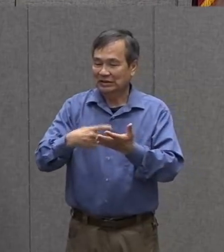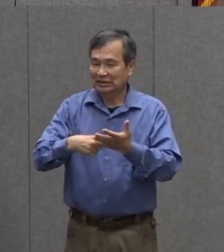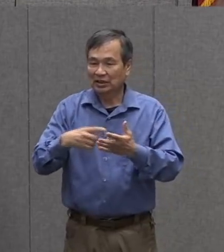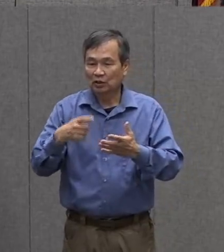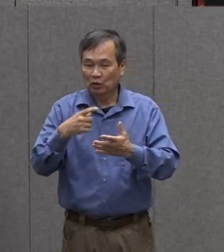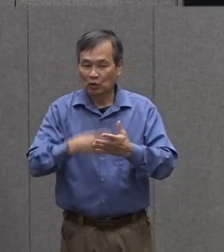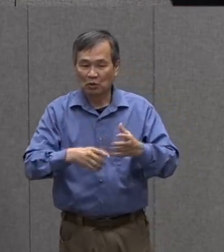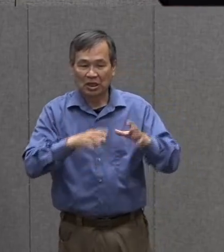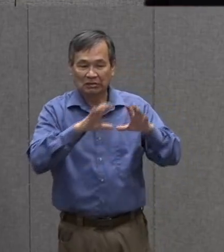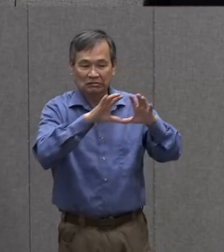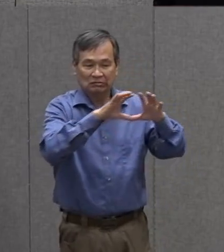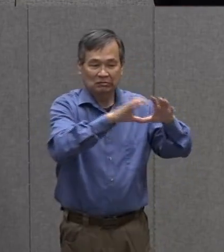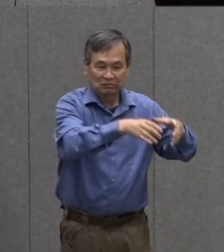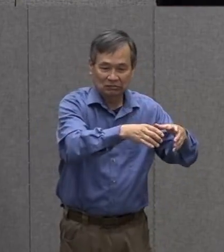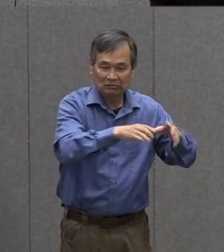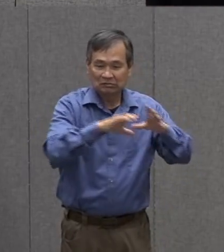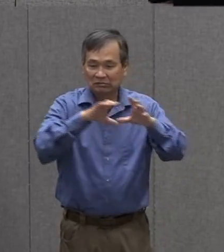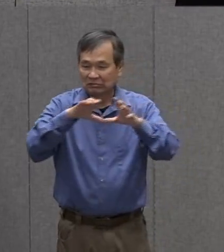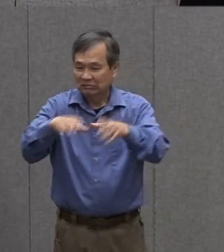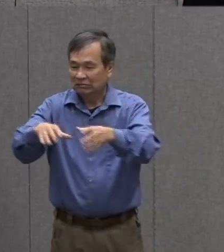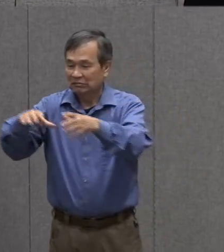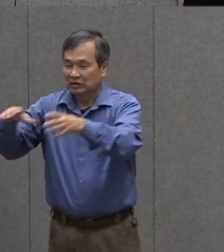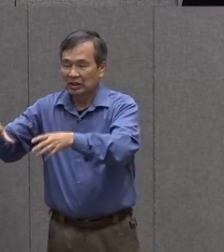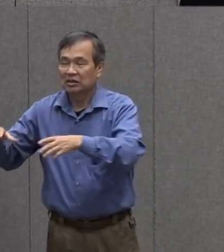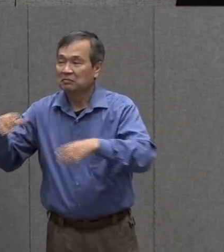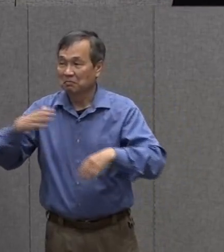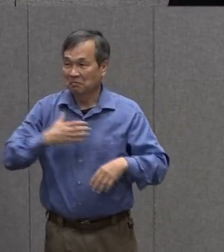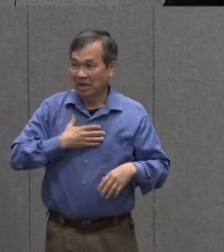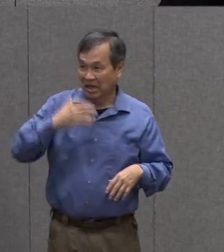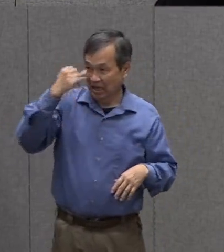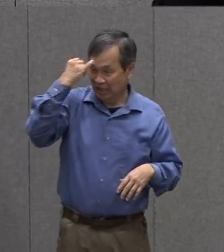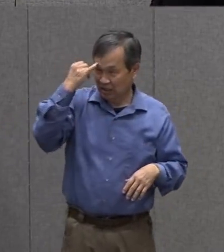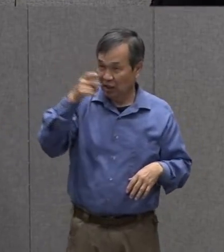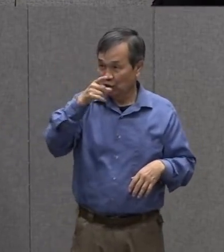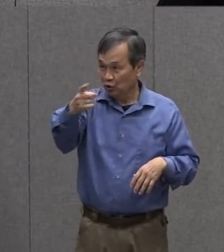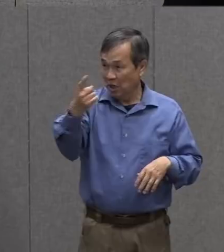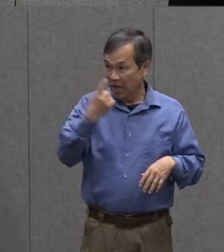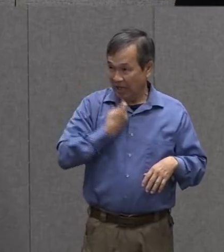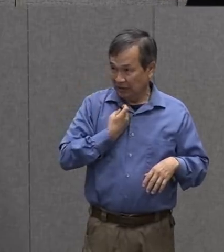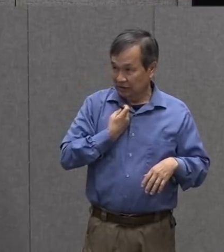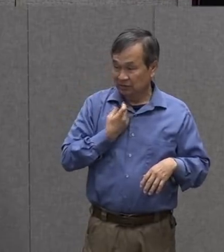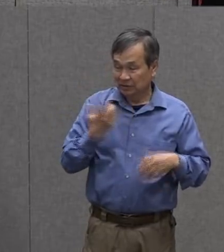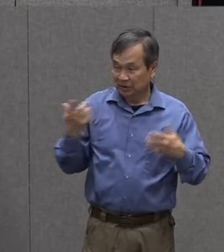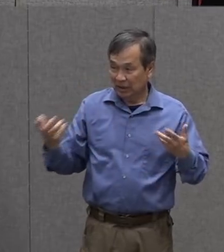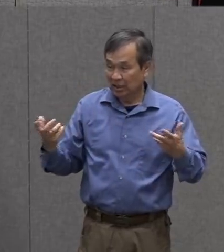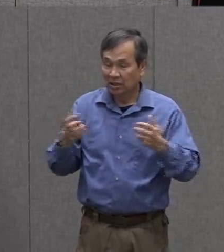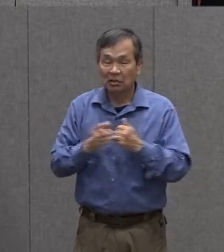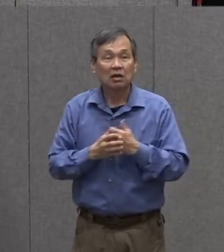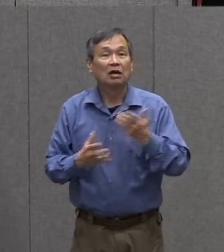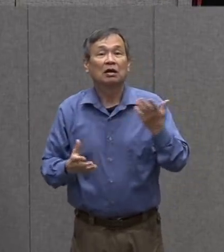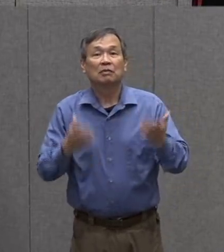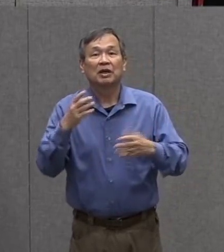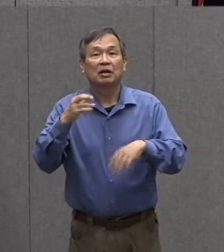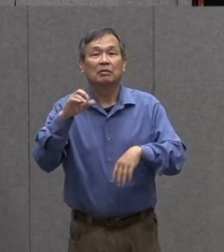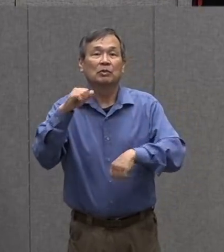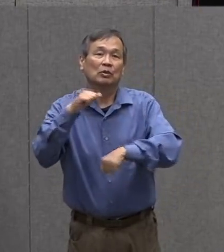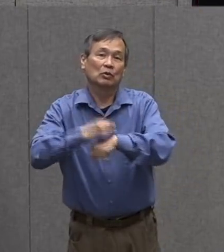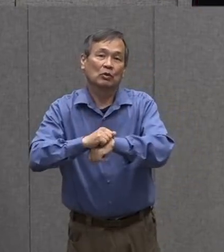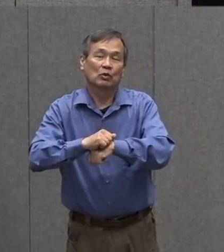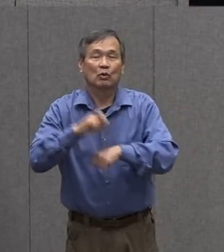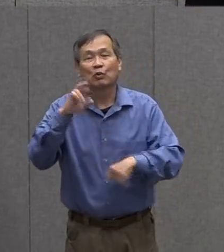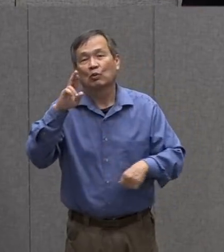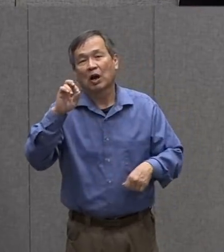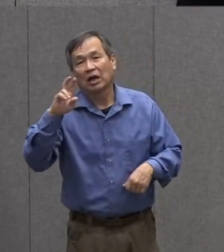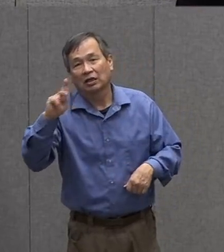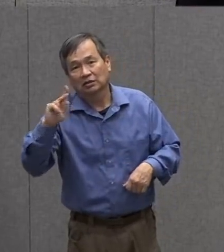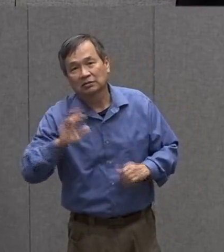those things so one of the things that i'm thinking about as you asked is maybe a rock would be